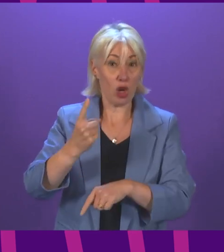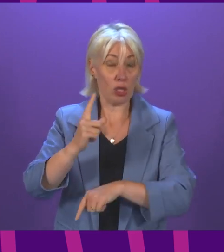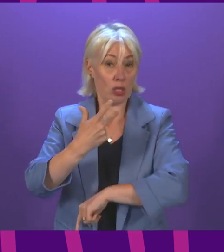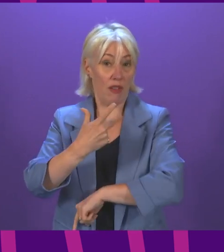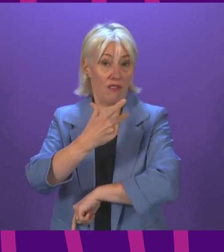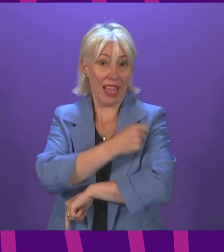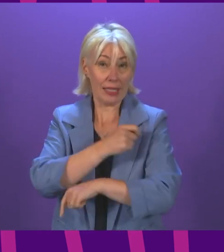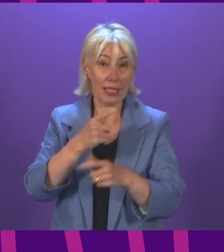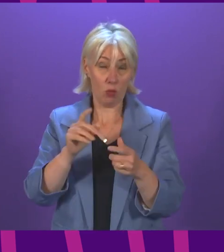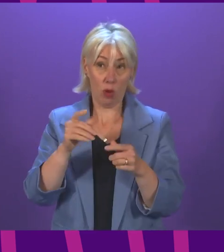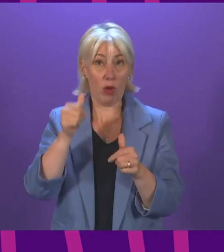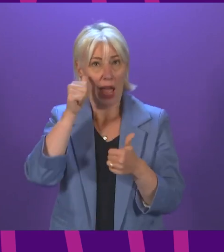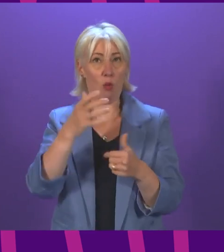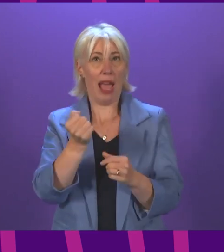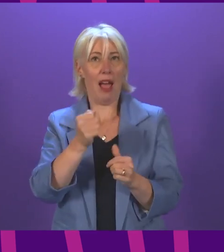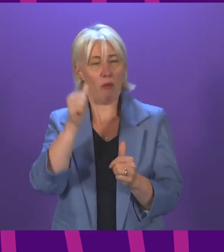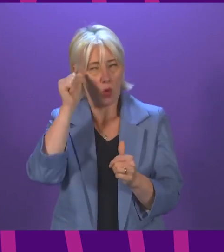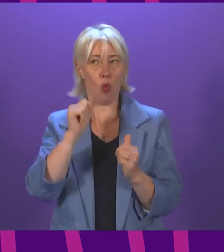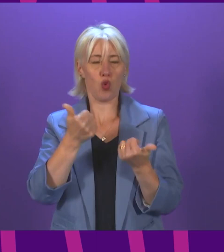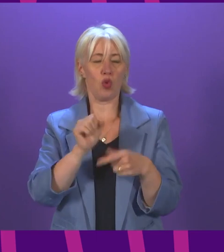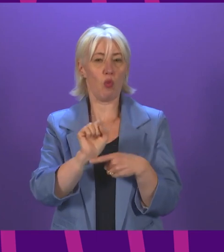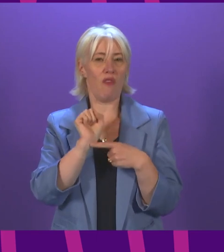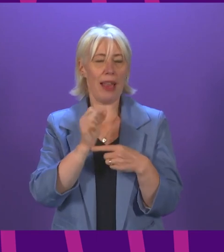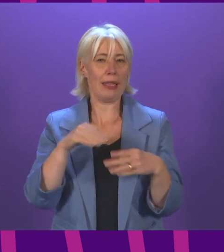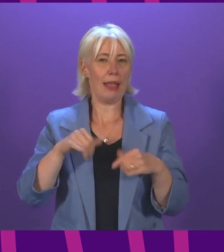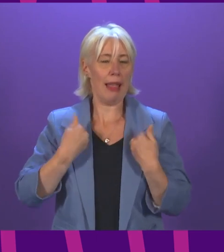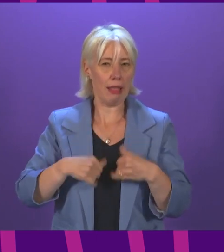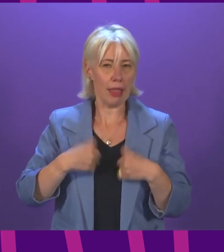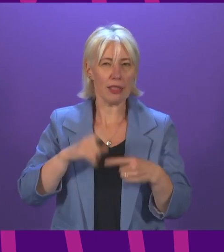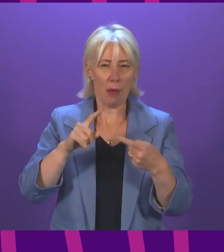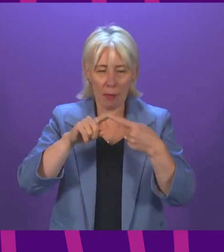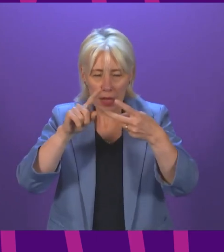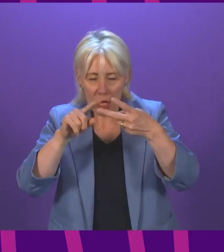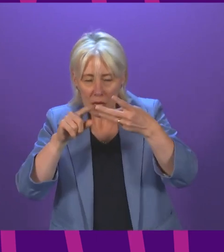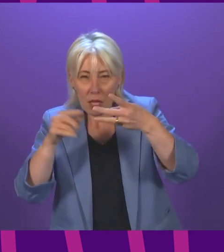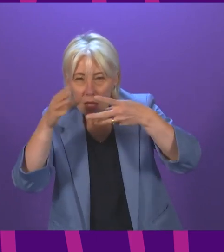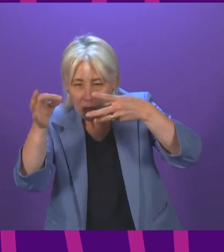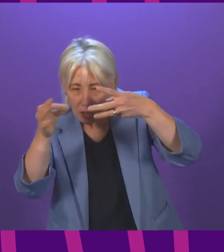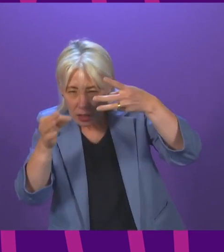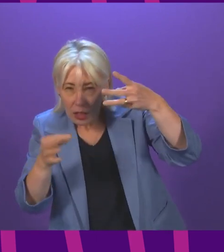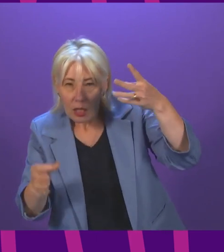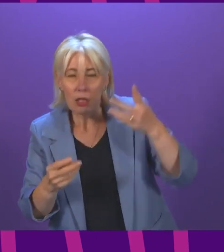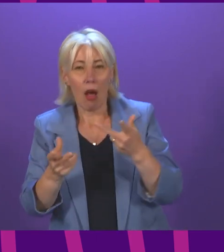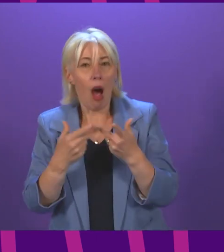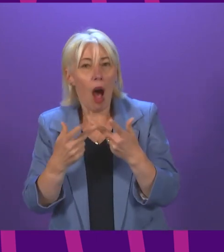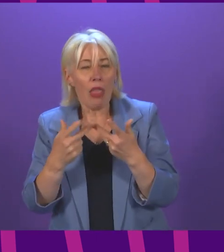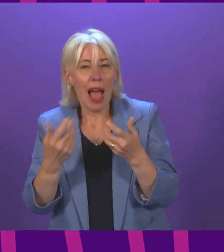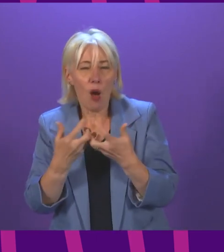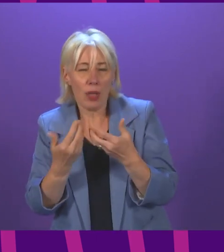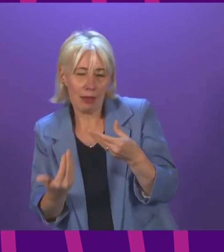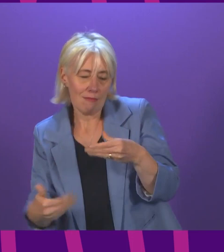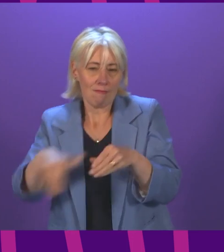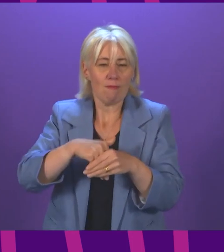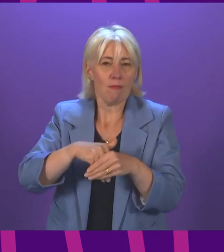effective at preventing serious illness? But could he also indicate to the Chamber how we will fold in those second-generation vaccines into the booster programme